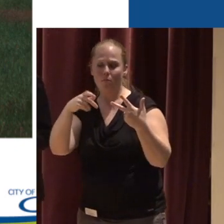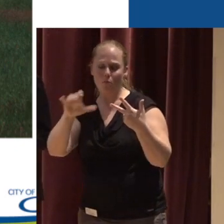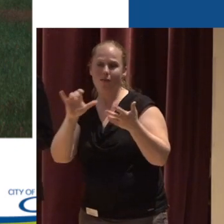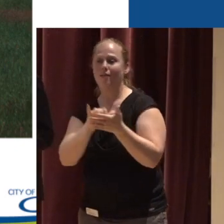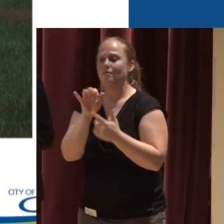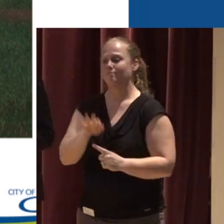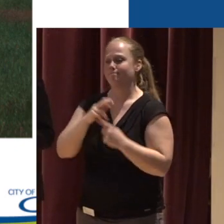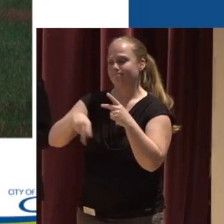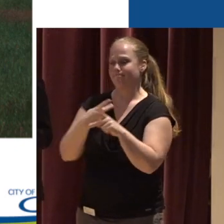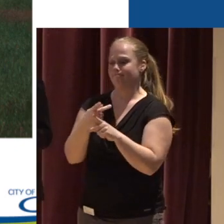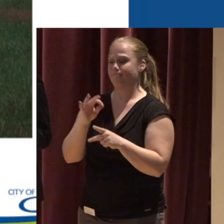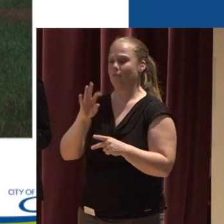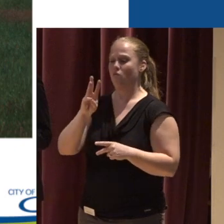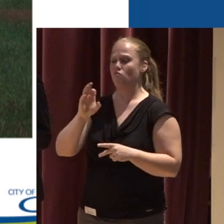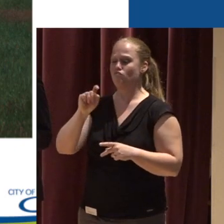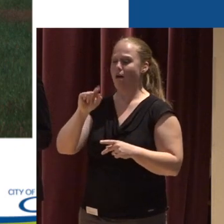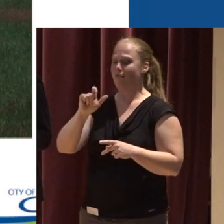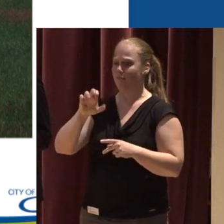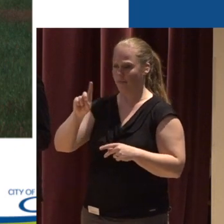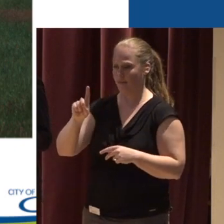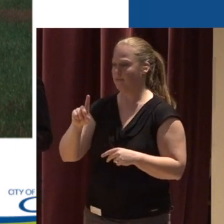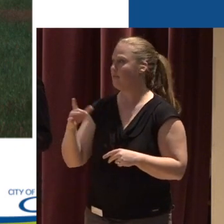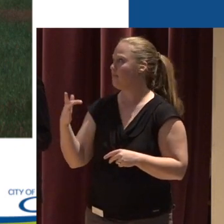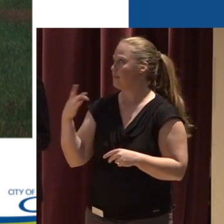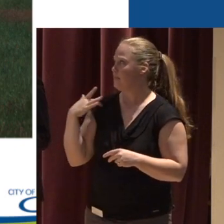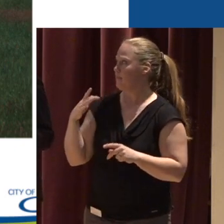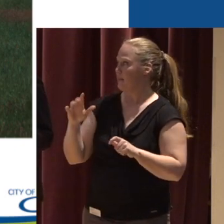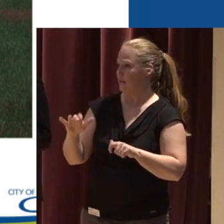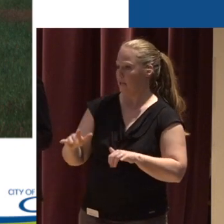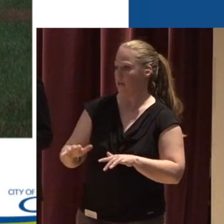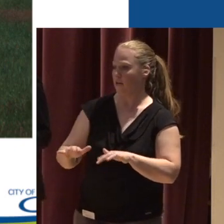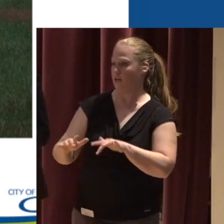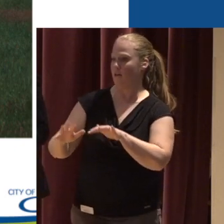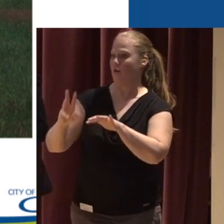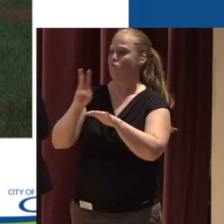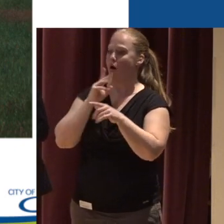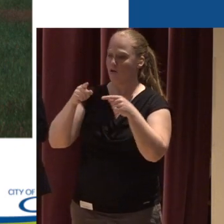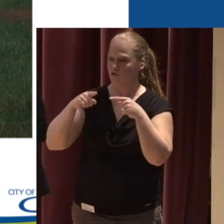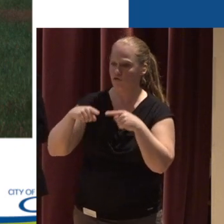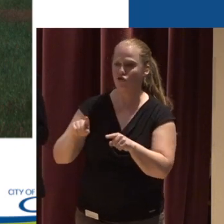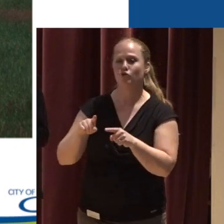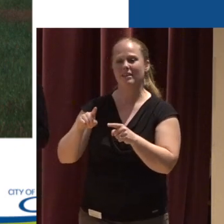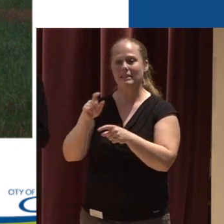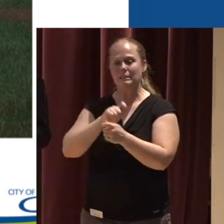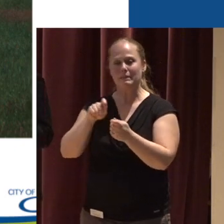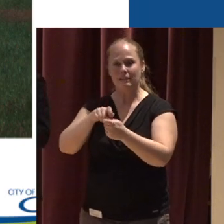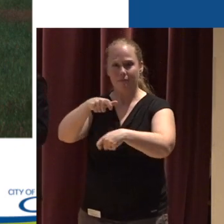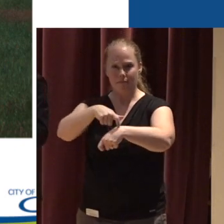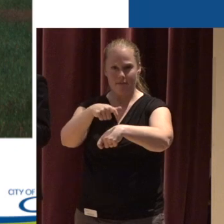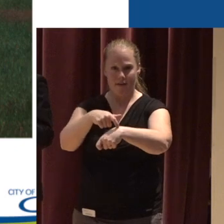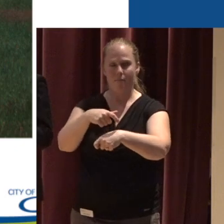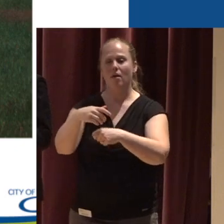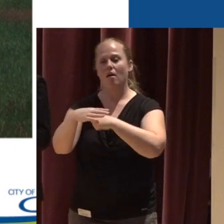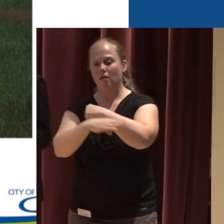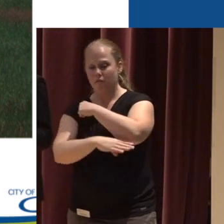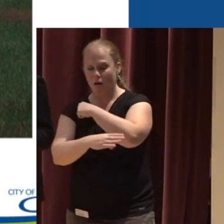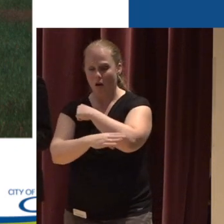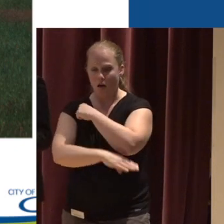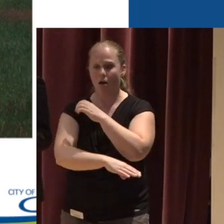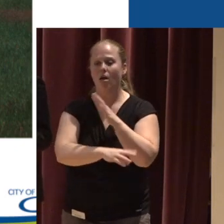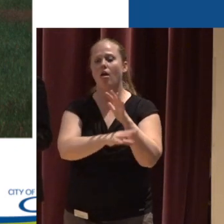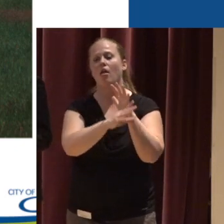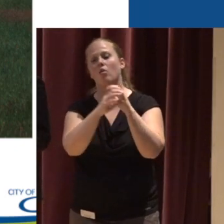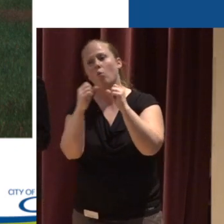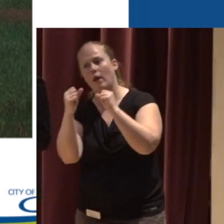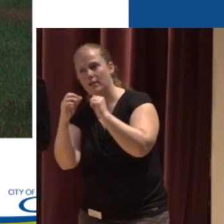special kind of wetland That really is only inundated with water in the fall, winter, and early spring And by the late spring they dry up